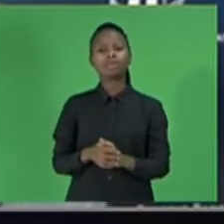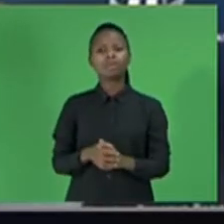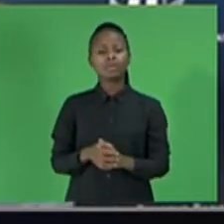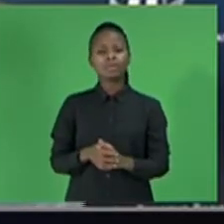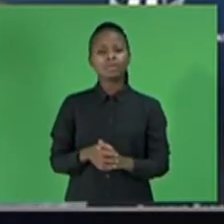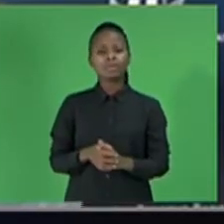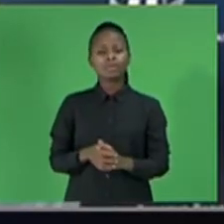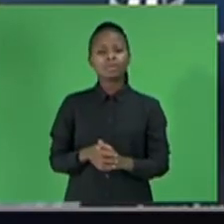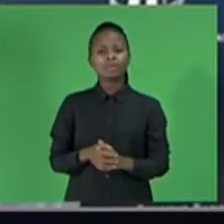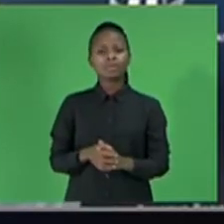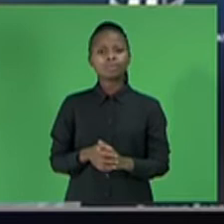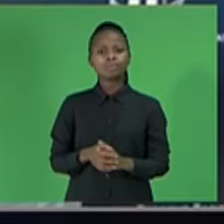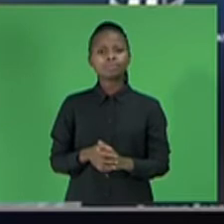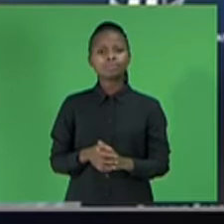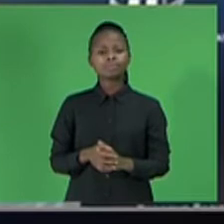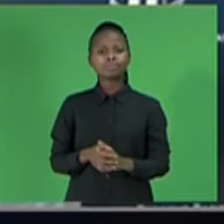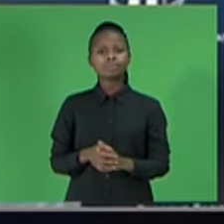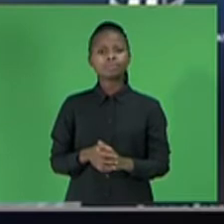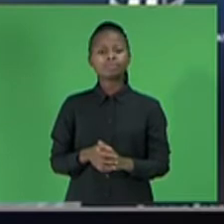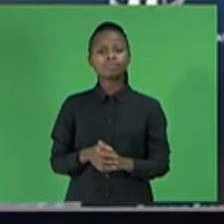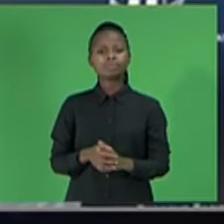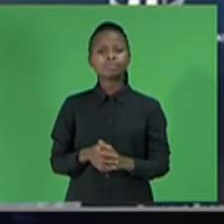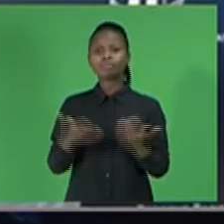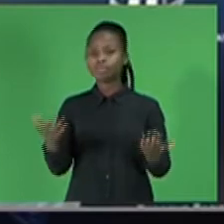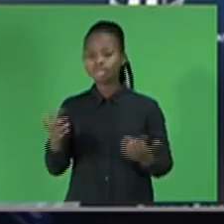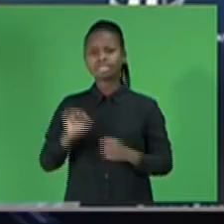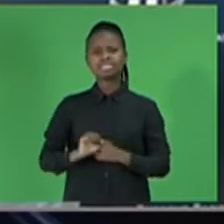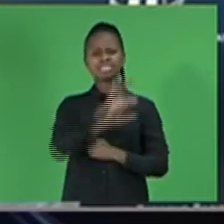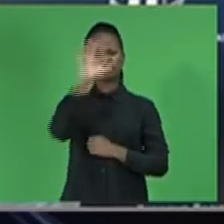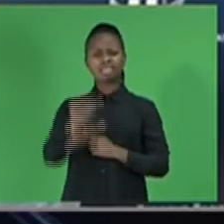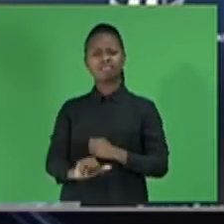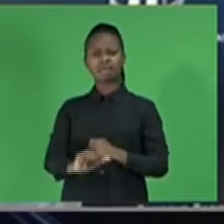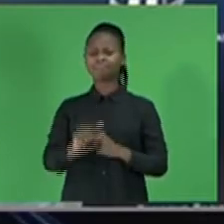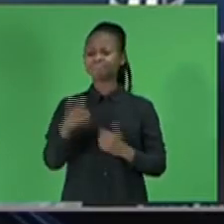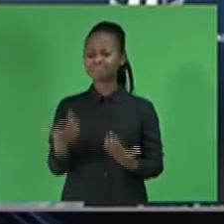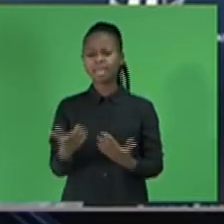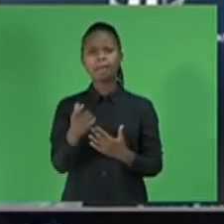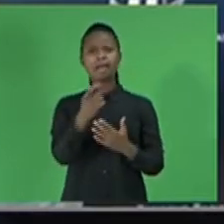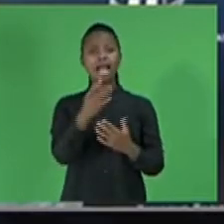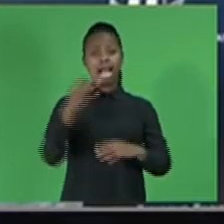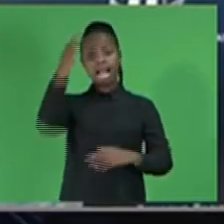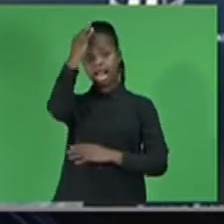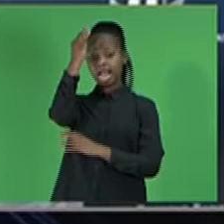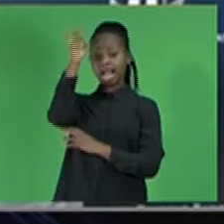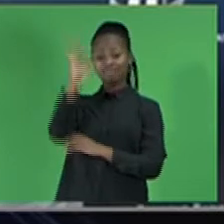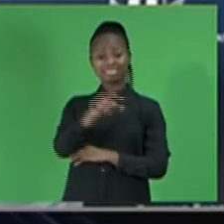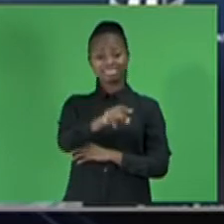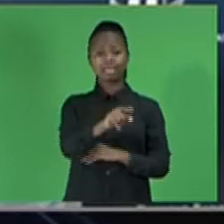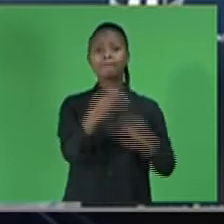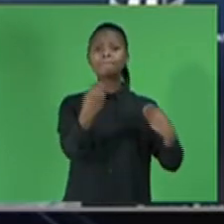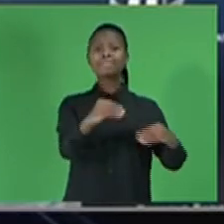Long bond yields have returned to pre-pandemic levels of around 9% on 10-year bonds.